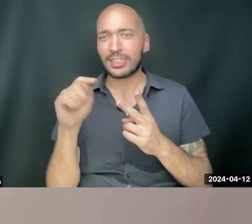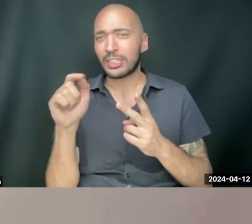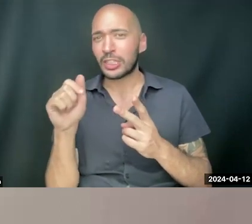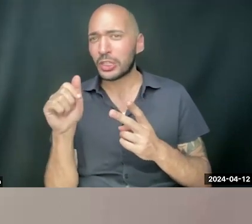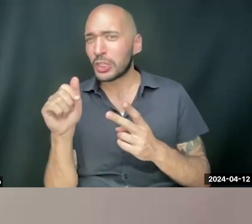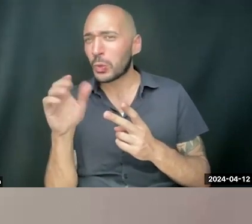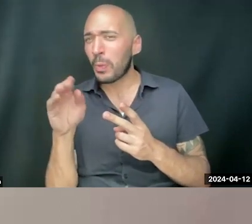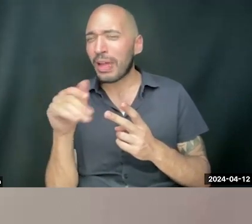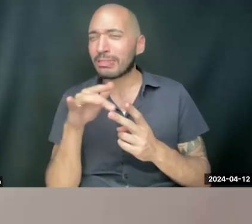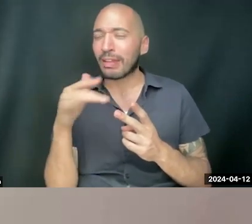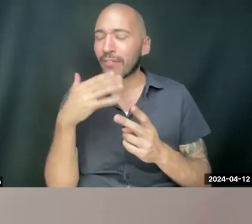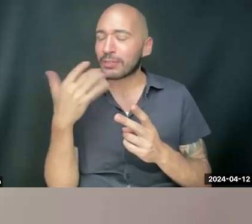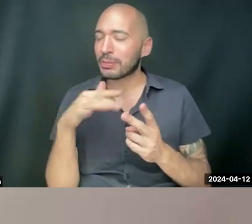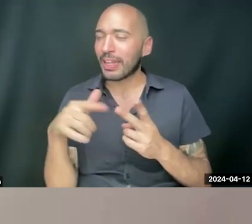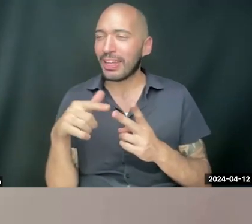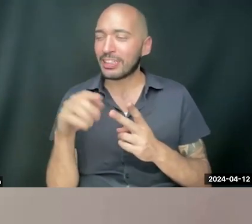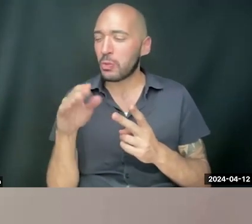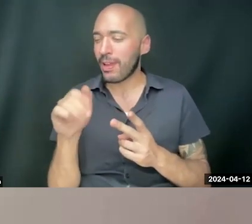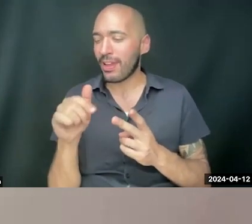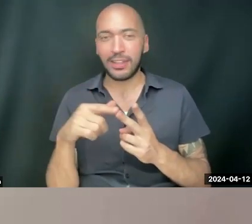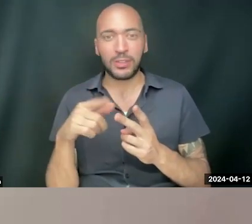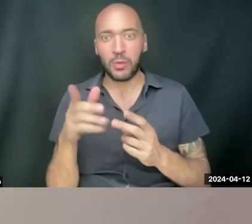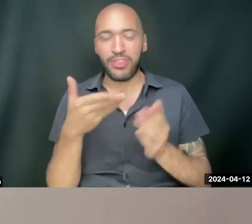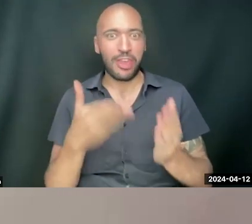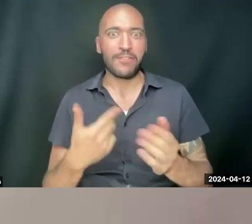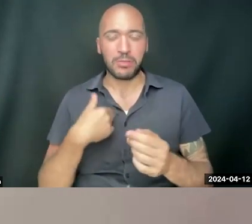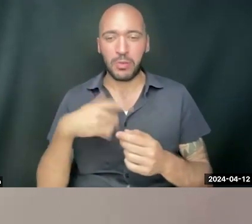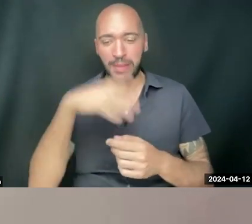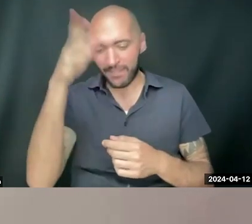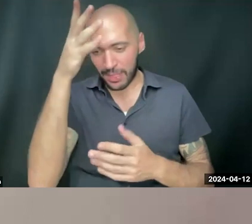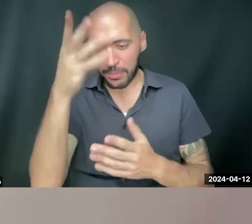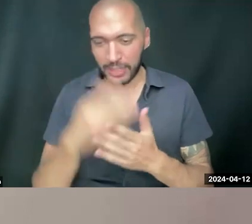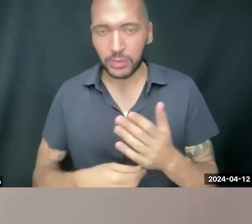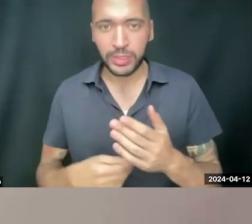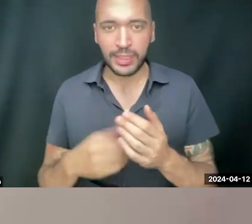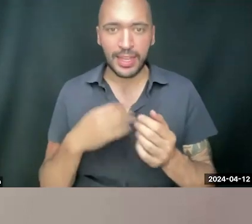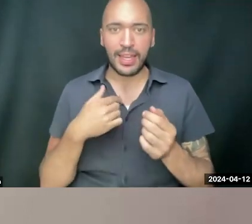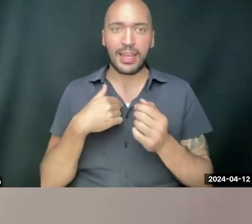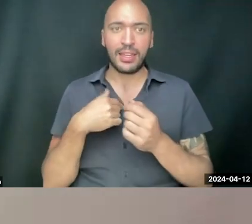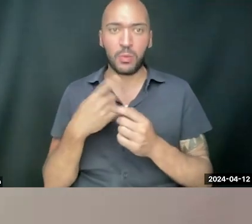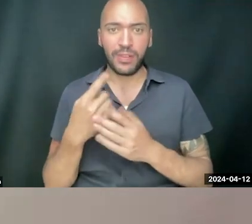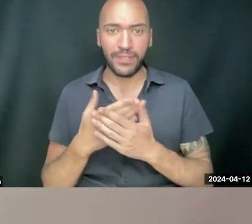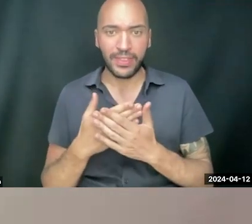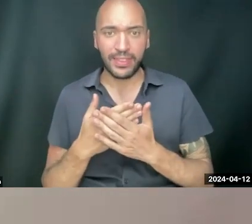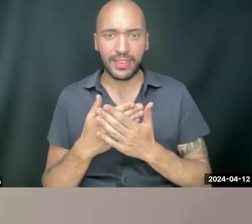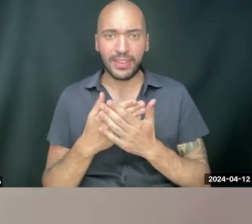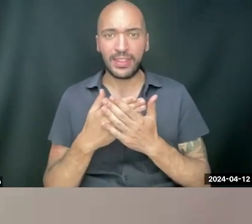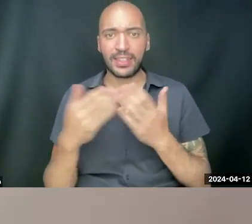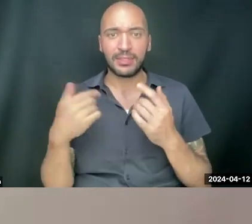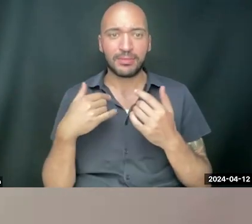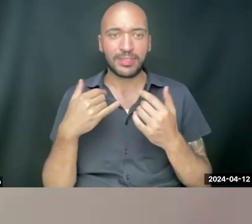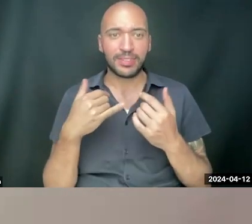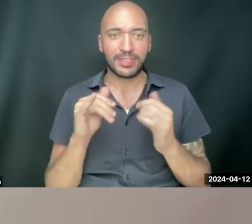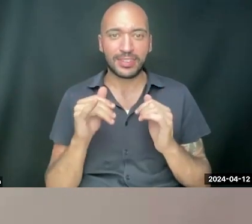You were all my family when my dad passed away in Lonely Ethica. And I think that one of the things that we... Don't cry